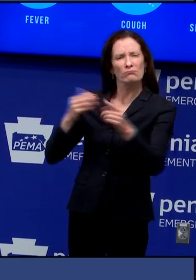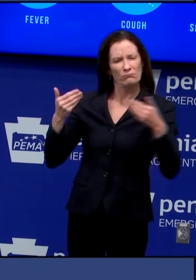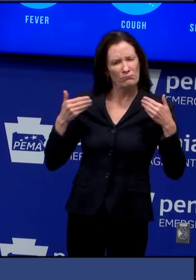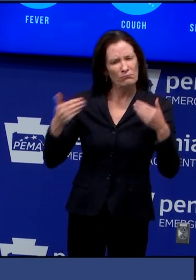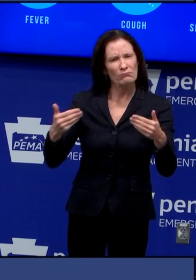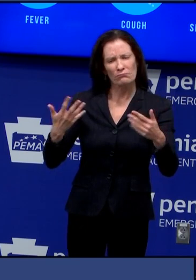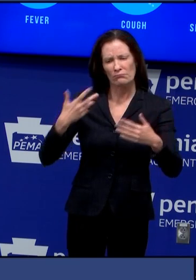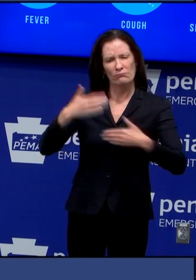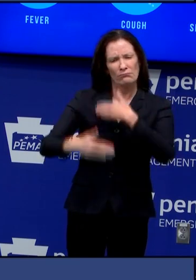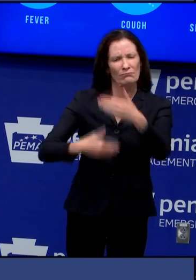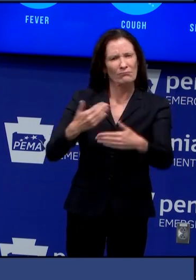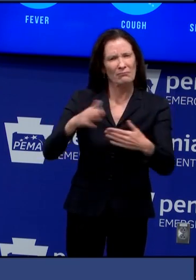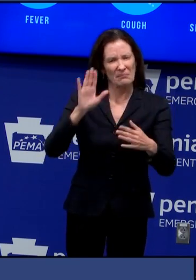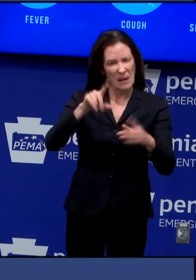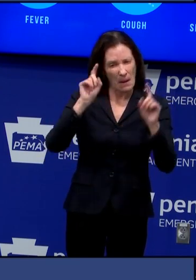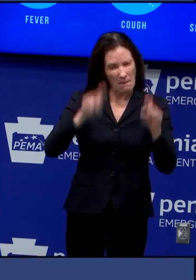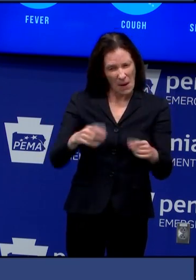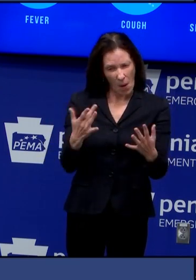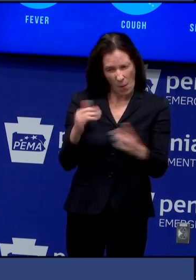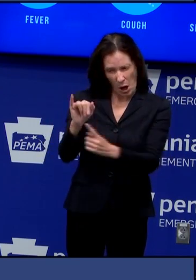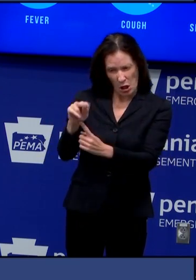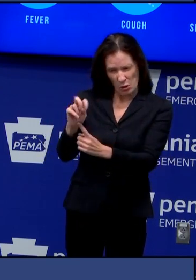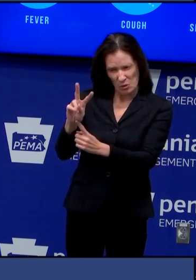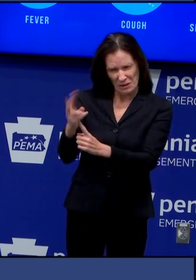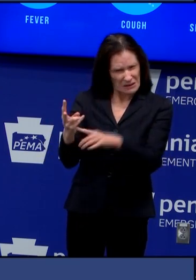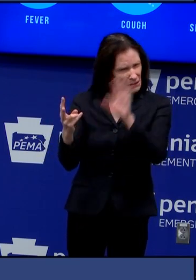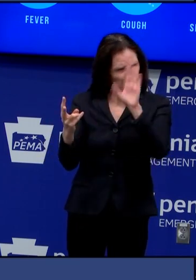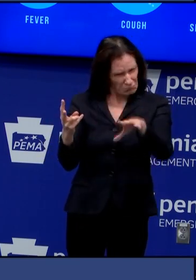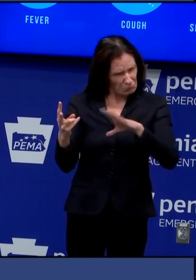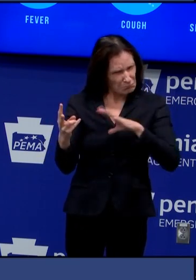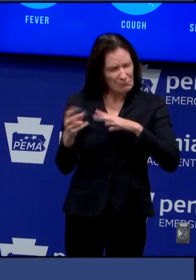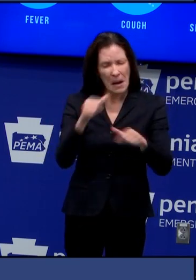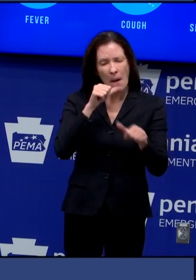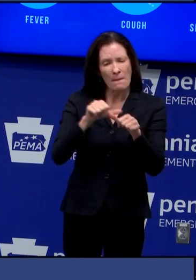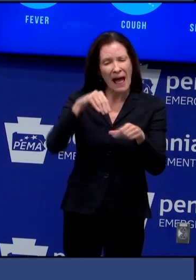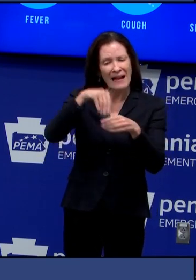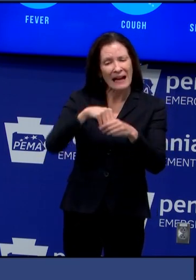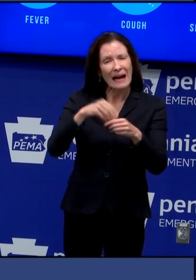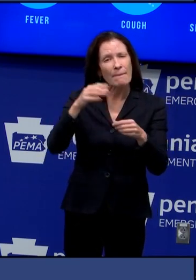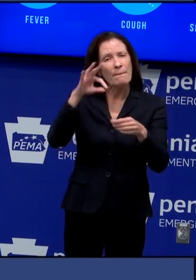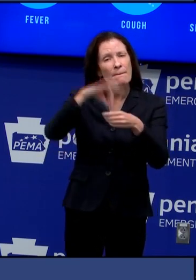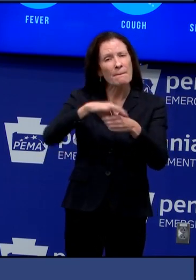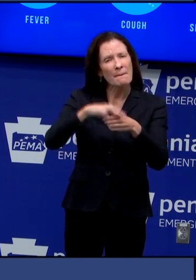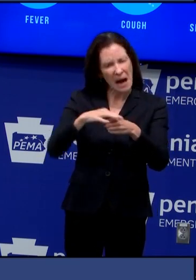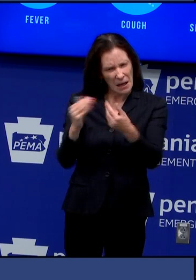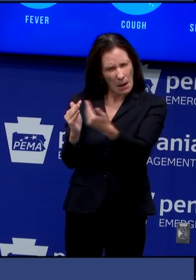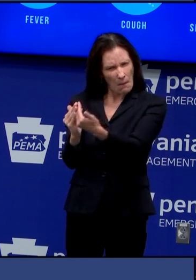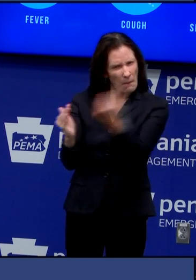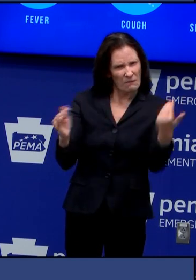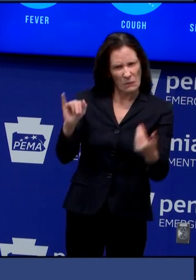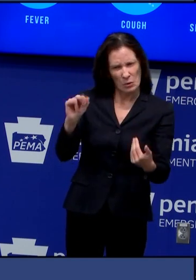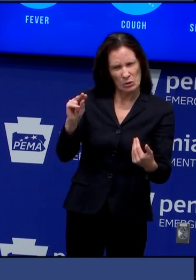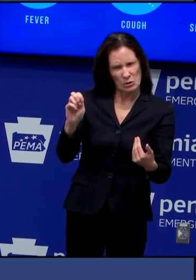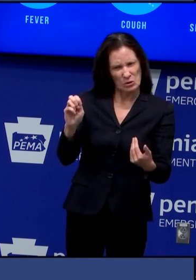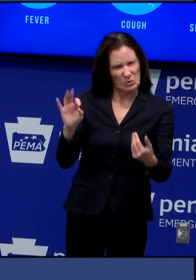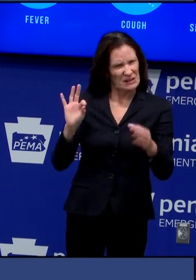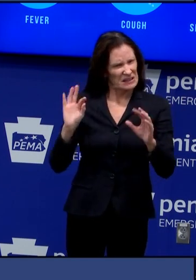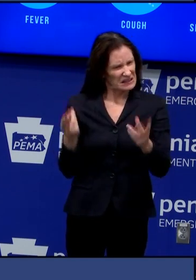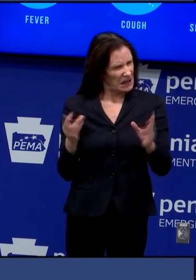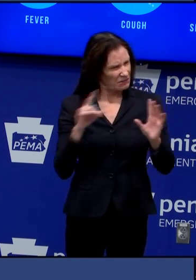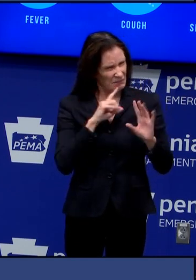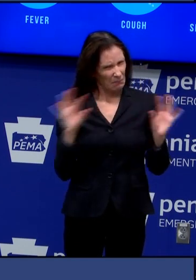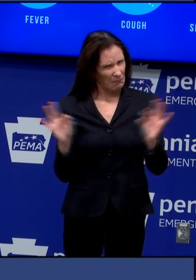election day providing specific guidance on how to prevent information leaks and address other concerns related to earlier pre-canvassing